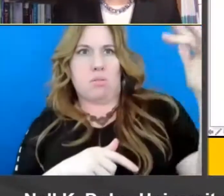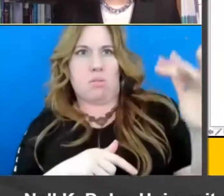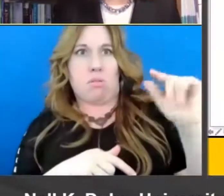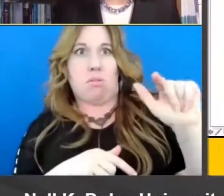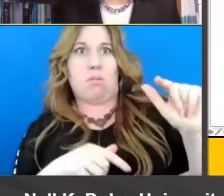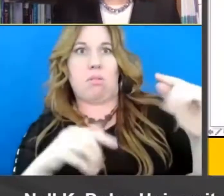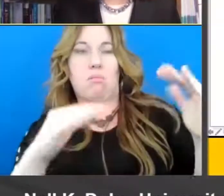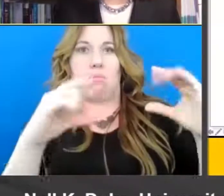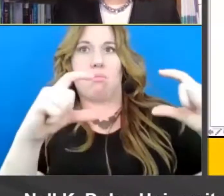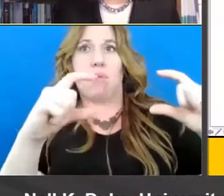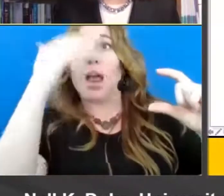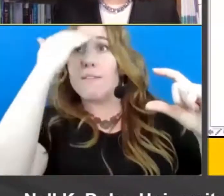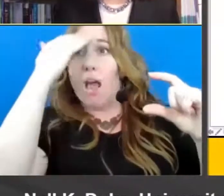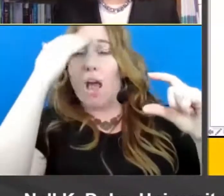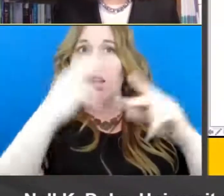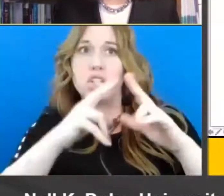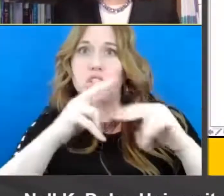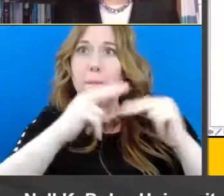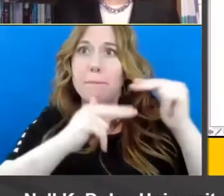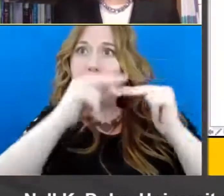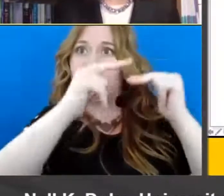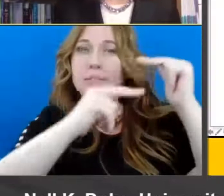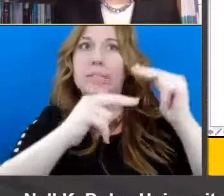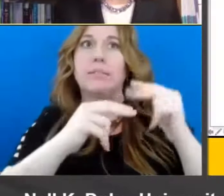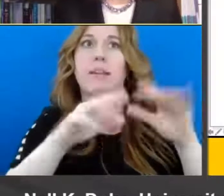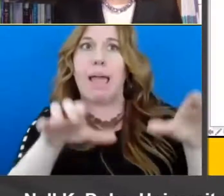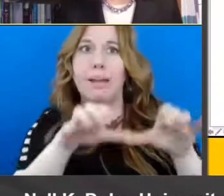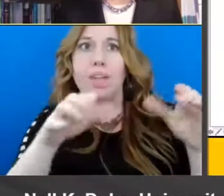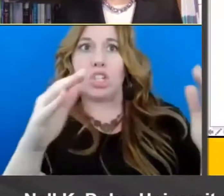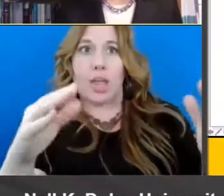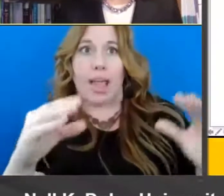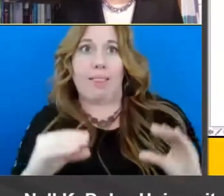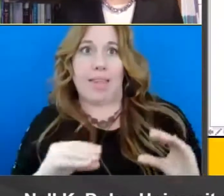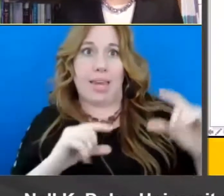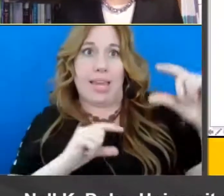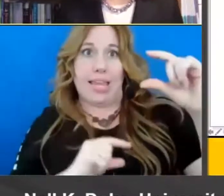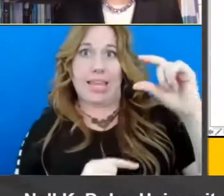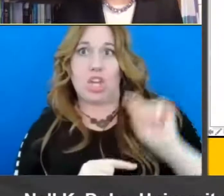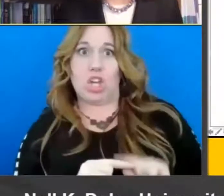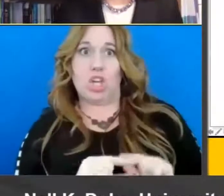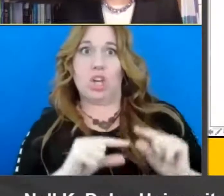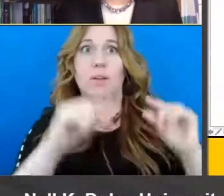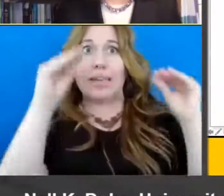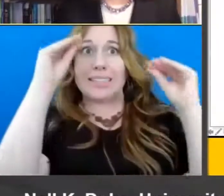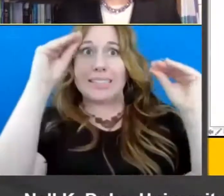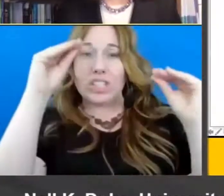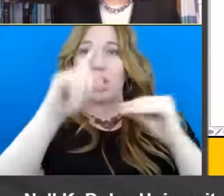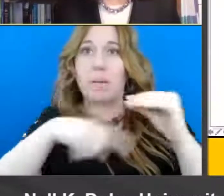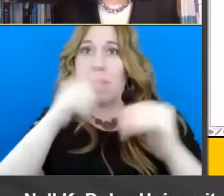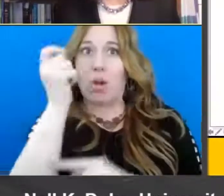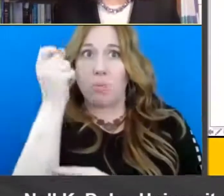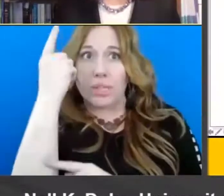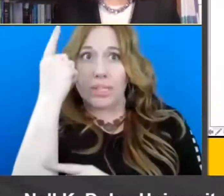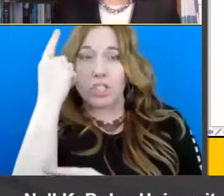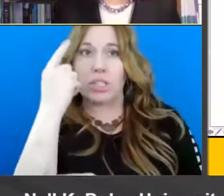activation here and then we've embedded teaching about comprehending here so really trying to um show uh